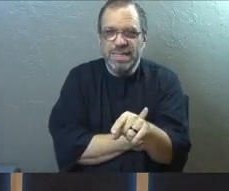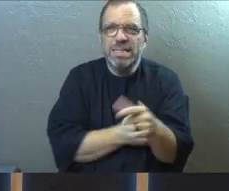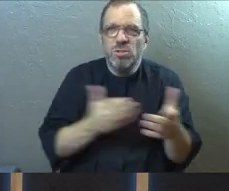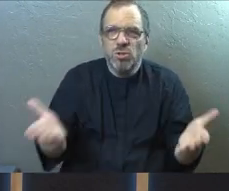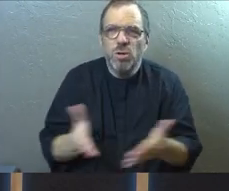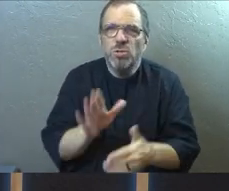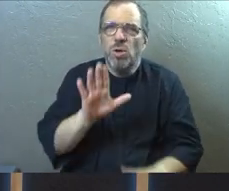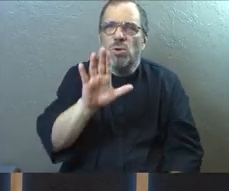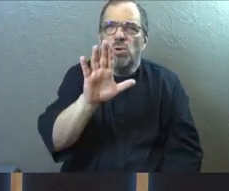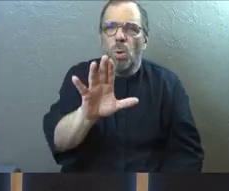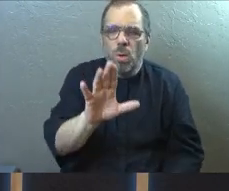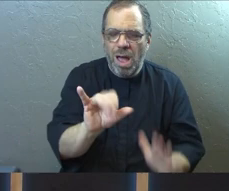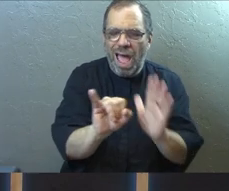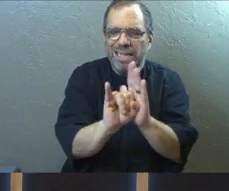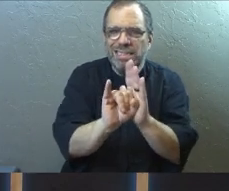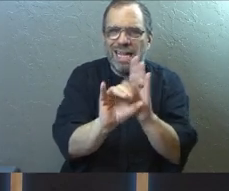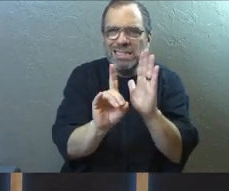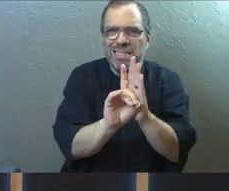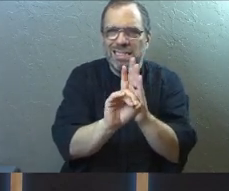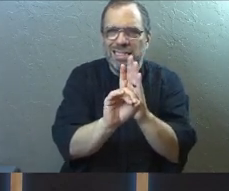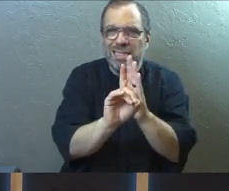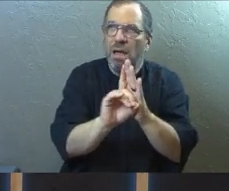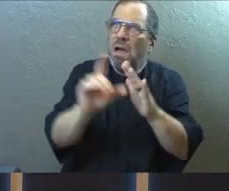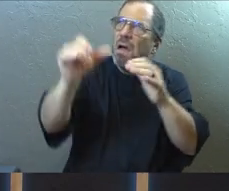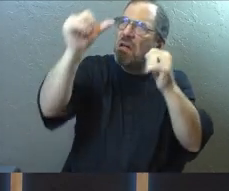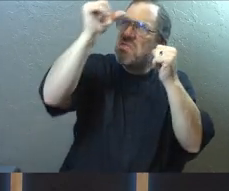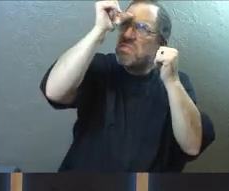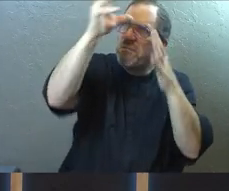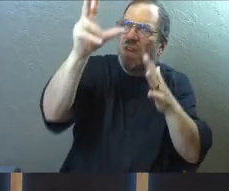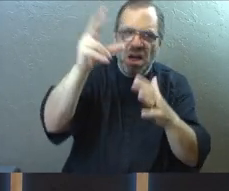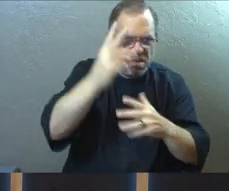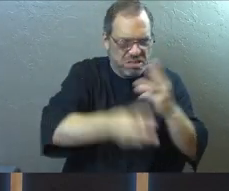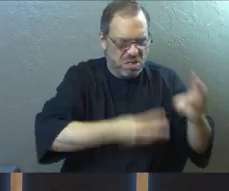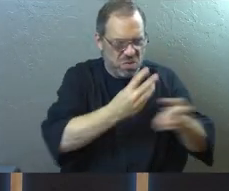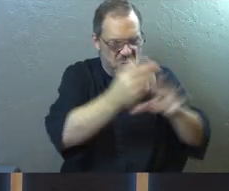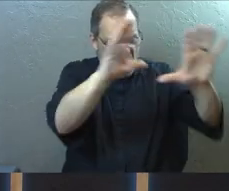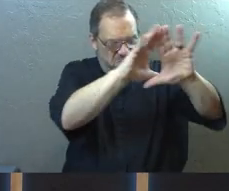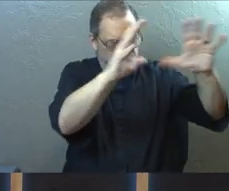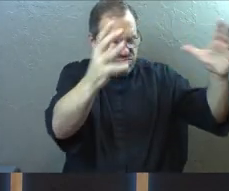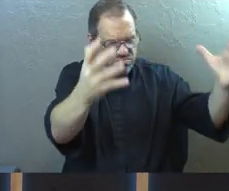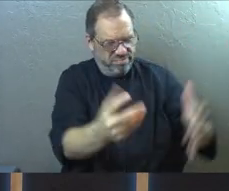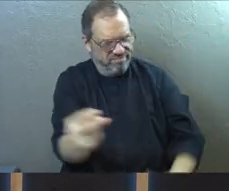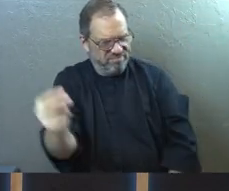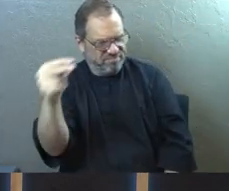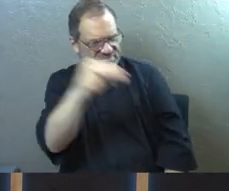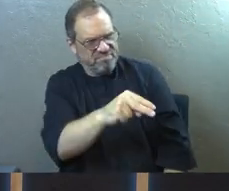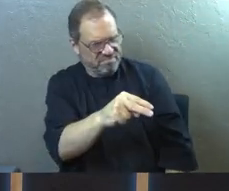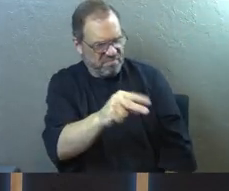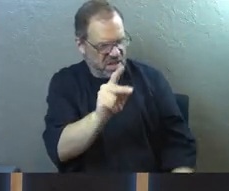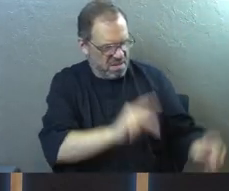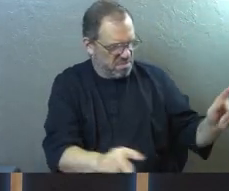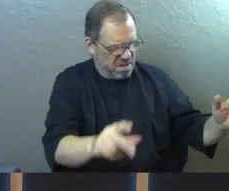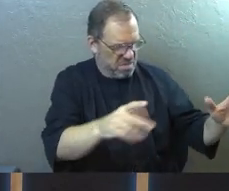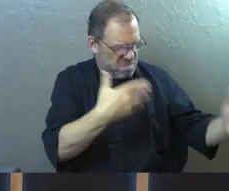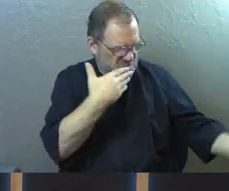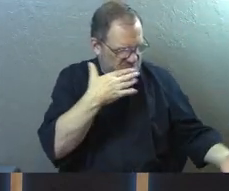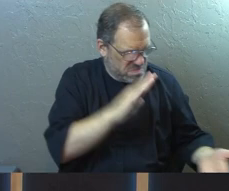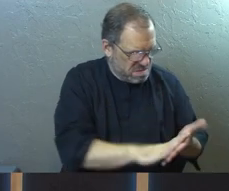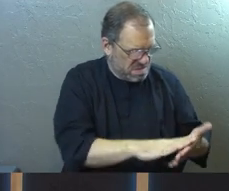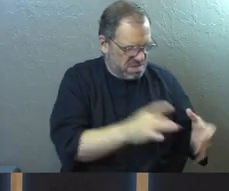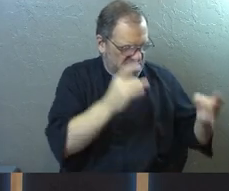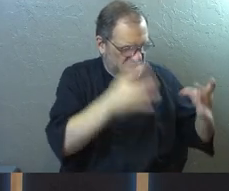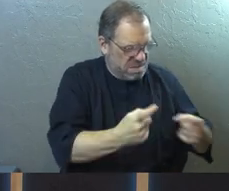is your identity. He's saying, God the Father looks at a world, and a bunch of people are evil.